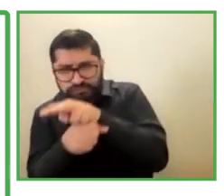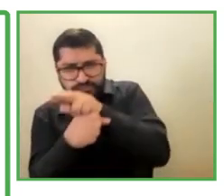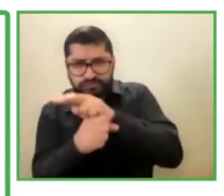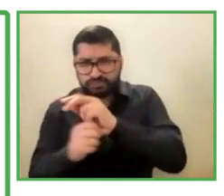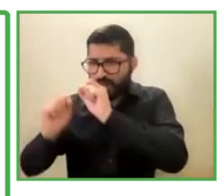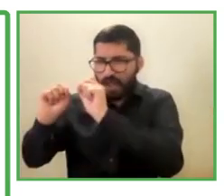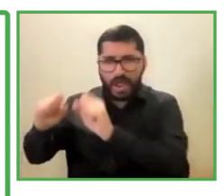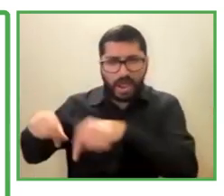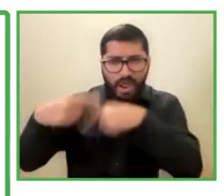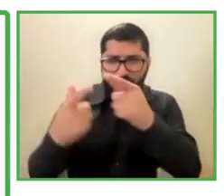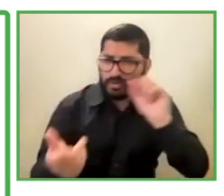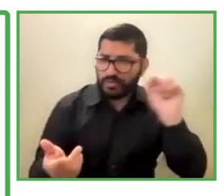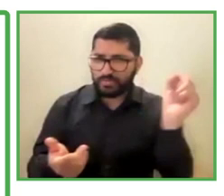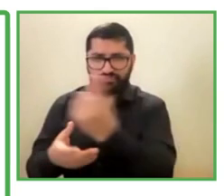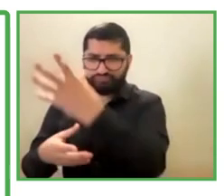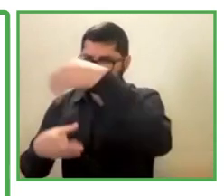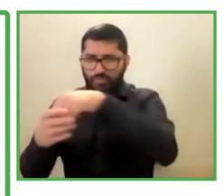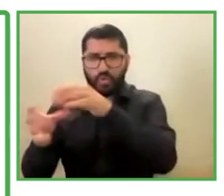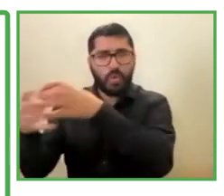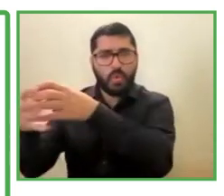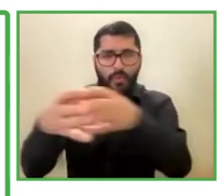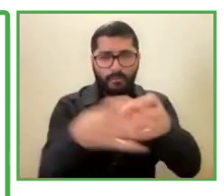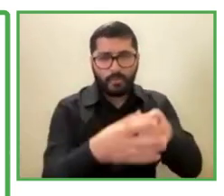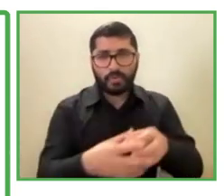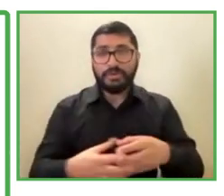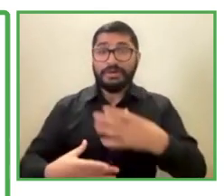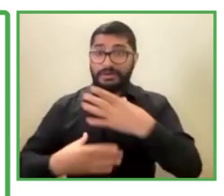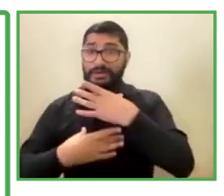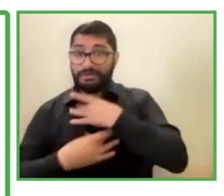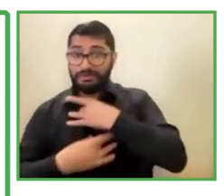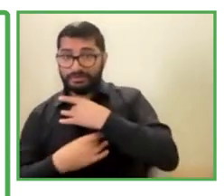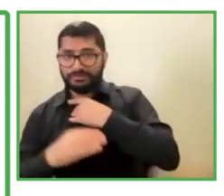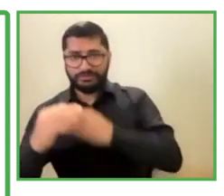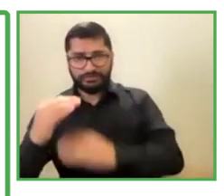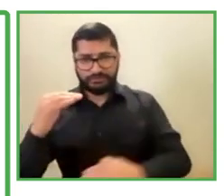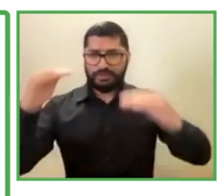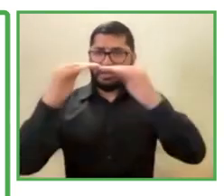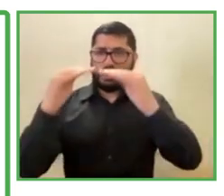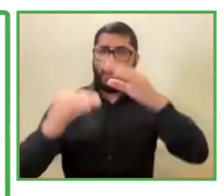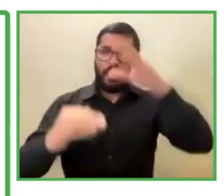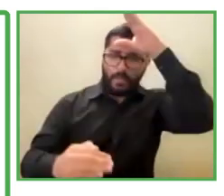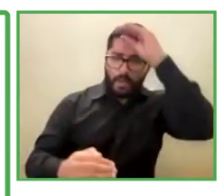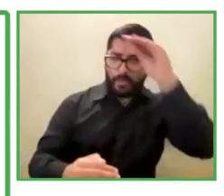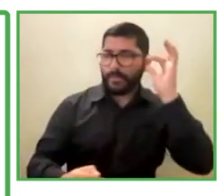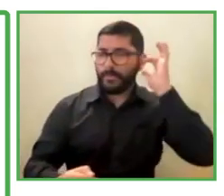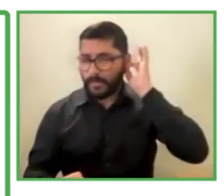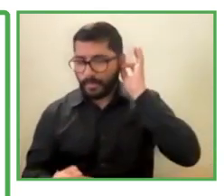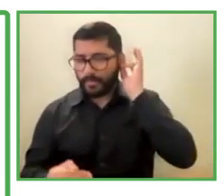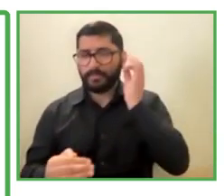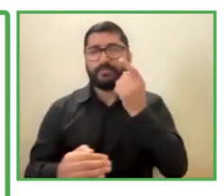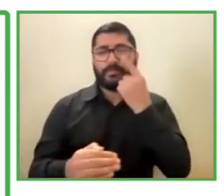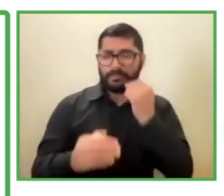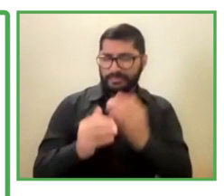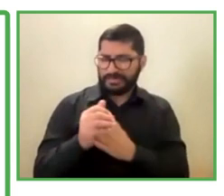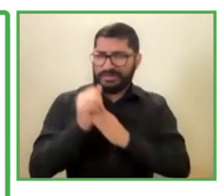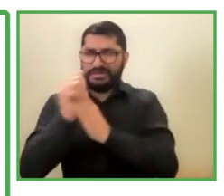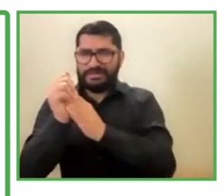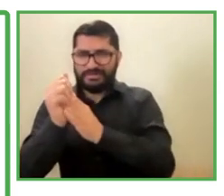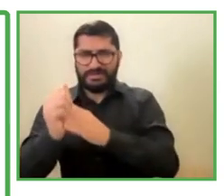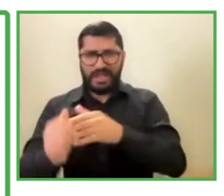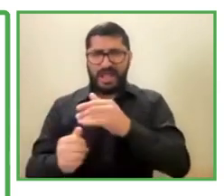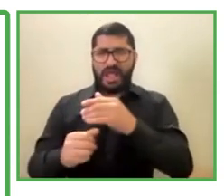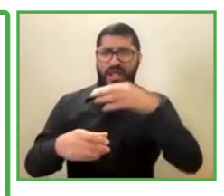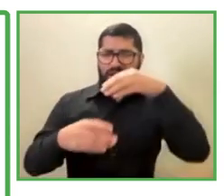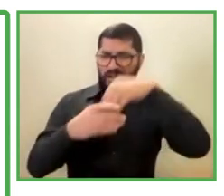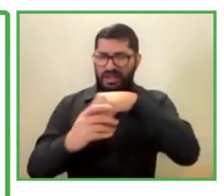Our groups of interest. For example, gender equality. Women leadership.